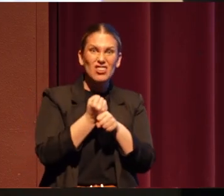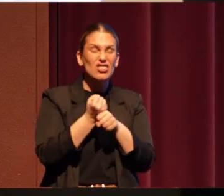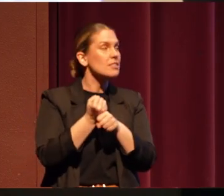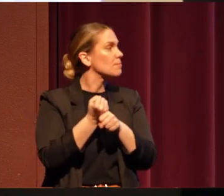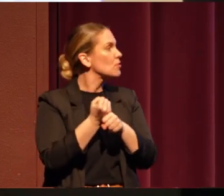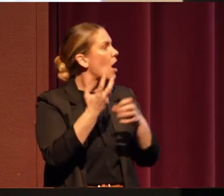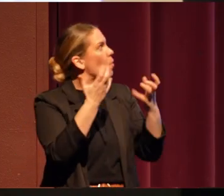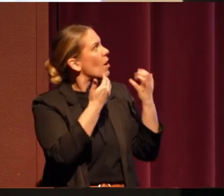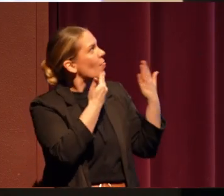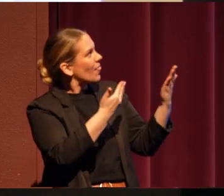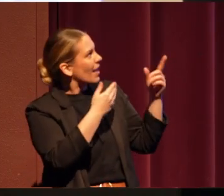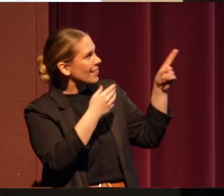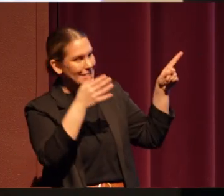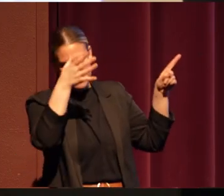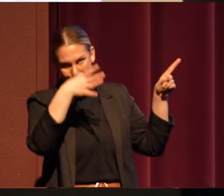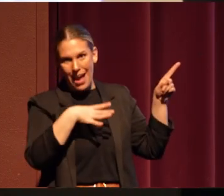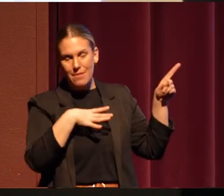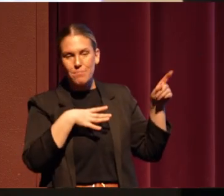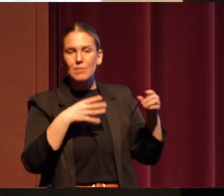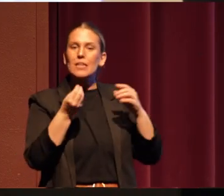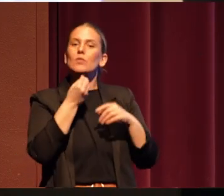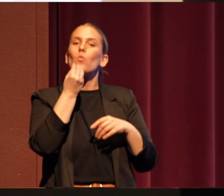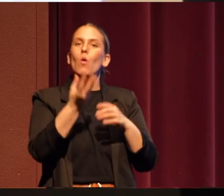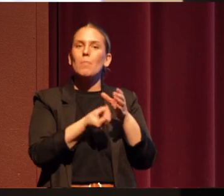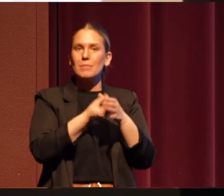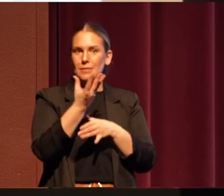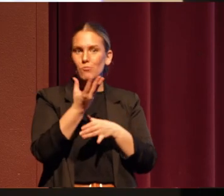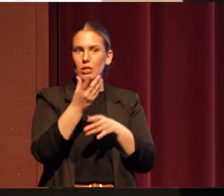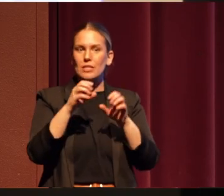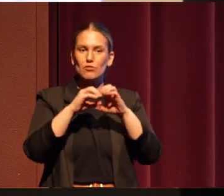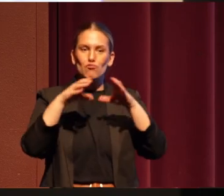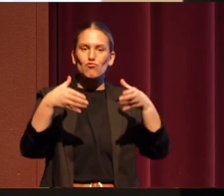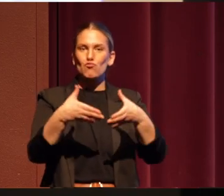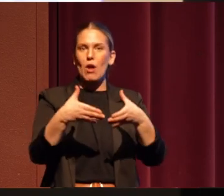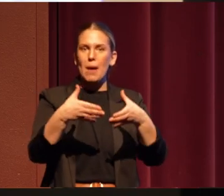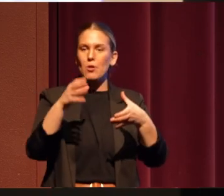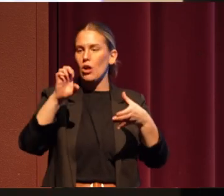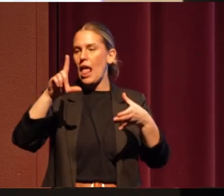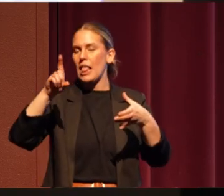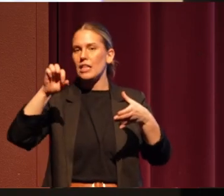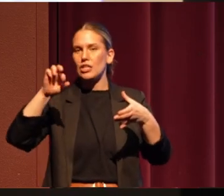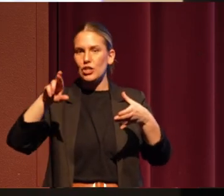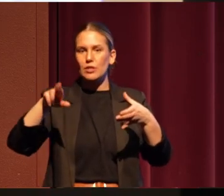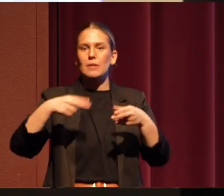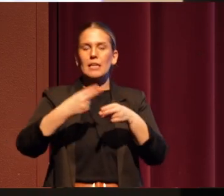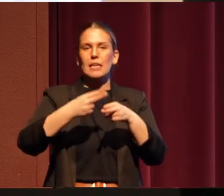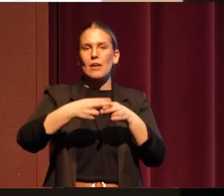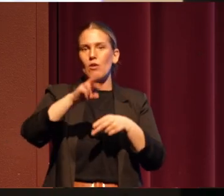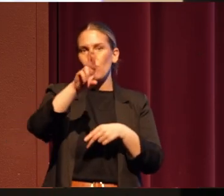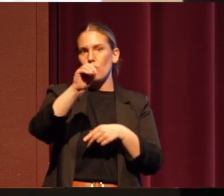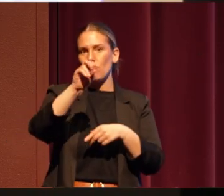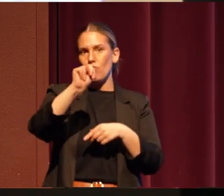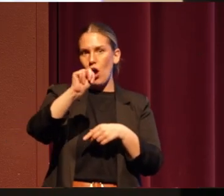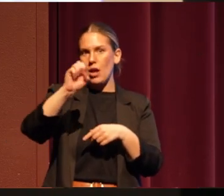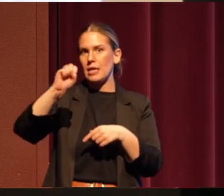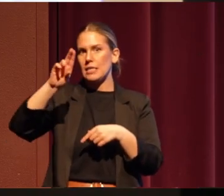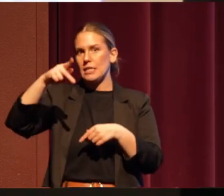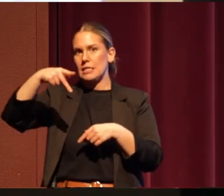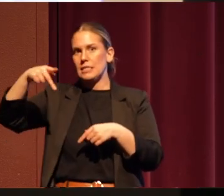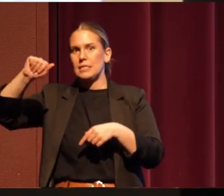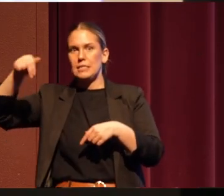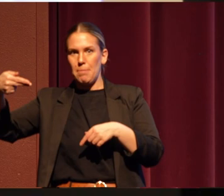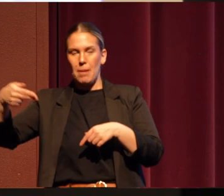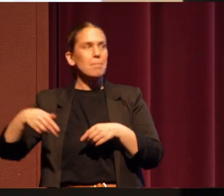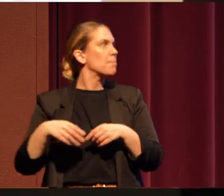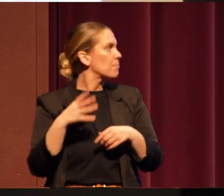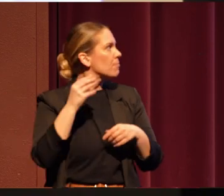moment to thank this man right here. He's a Warm Springs tribal elder. And his name is Ron Suppa. And the man next to him is a Klamath